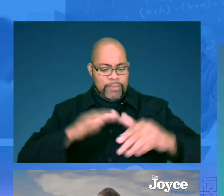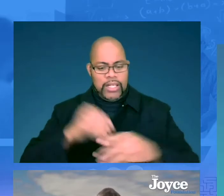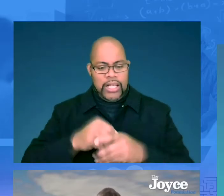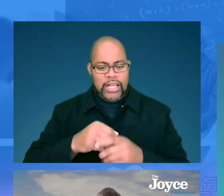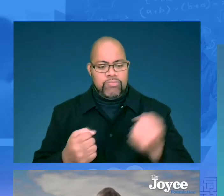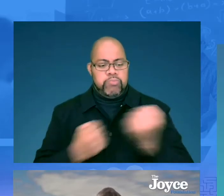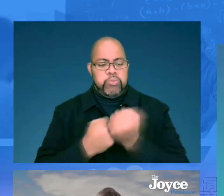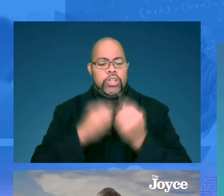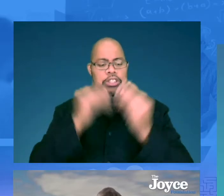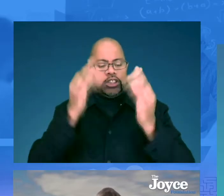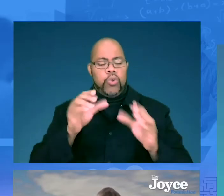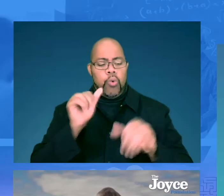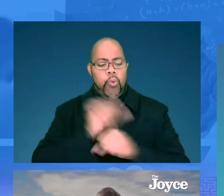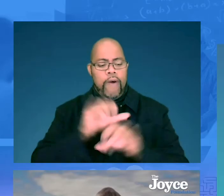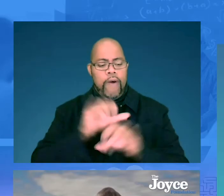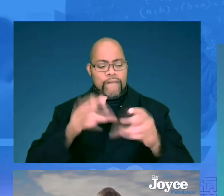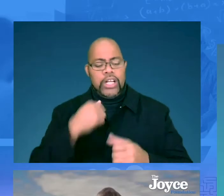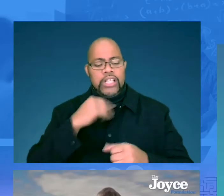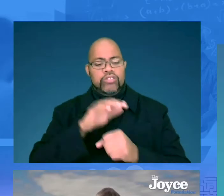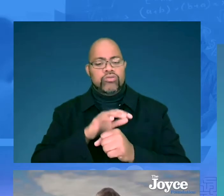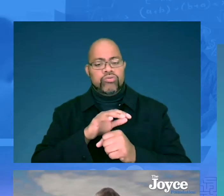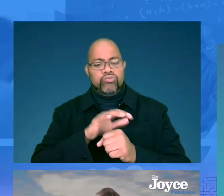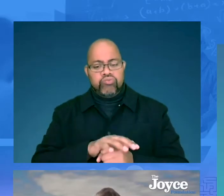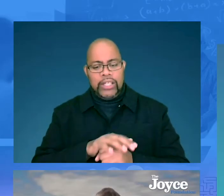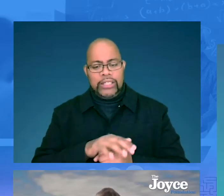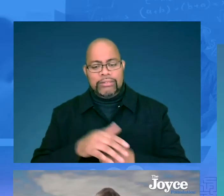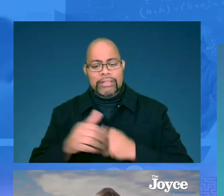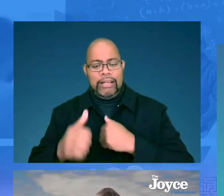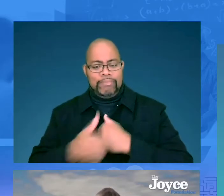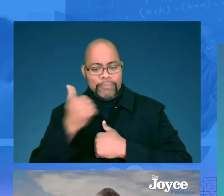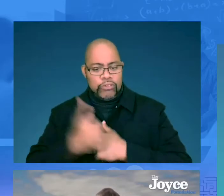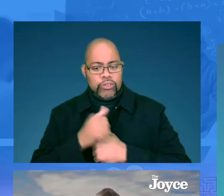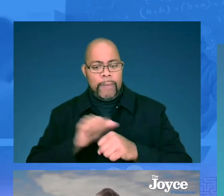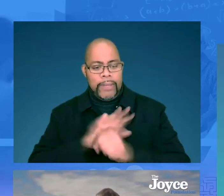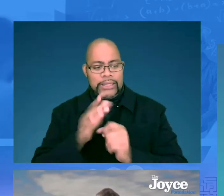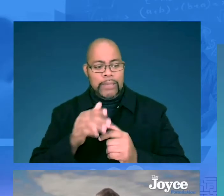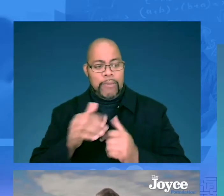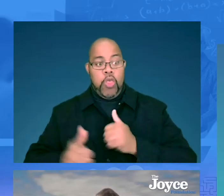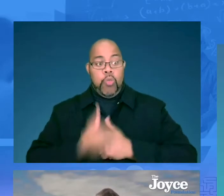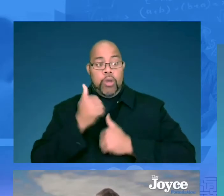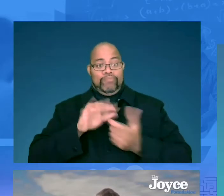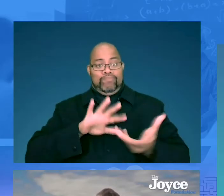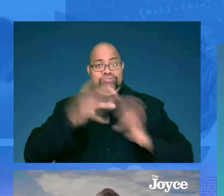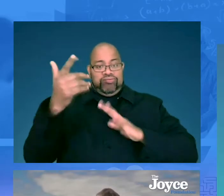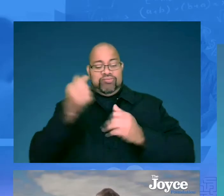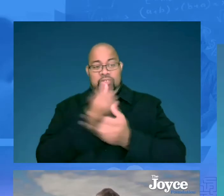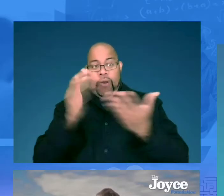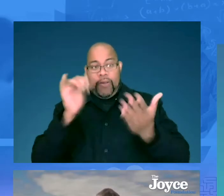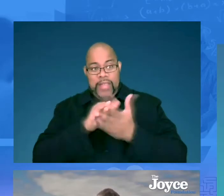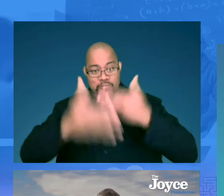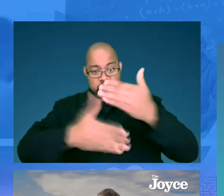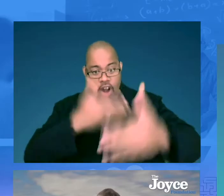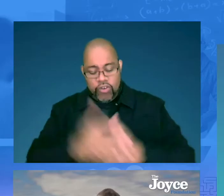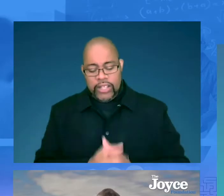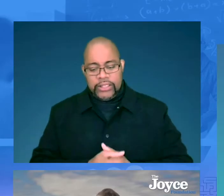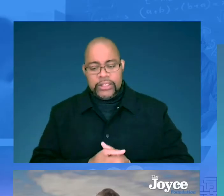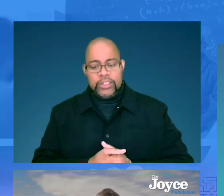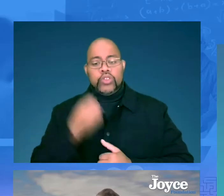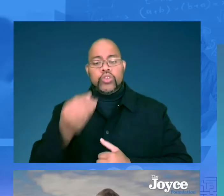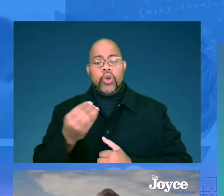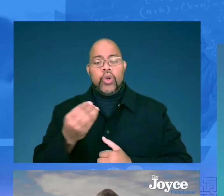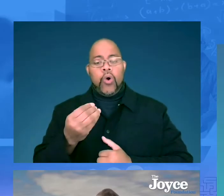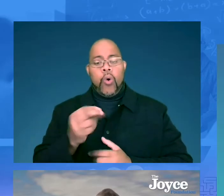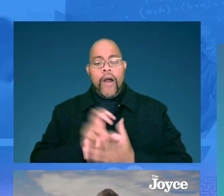in bolstering our teacher workforce in Illinois. The stress and hazards of the pandemic threaten to induce so much of that